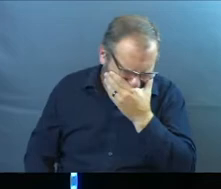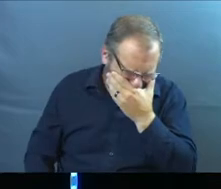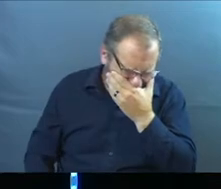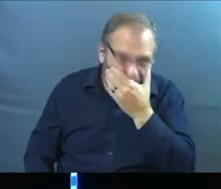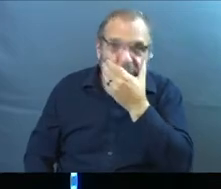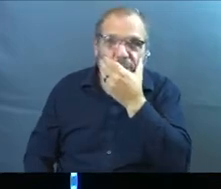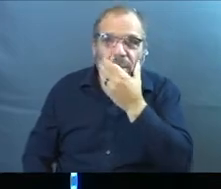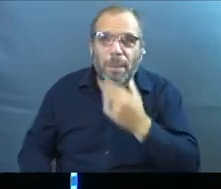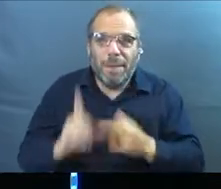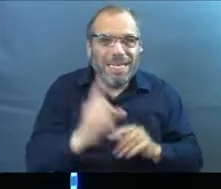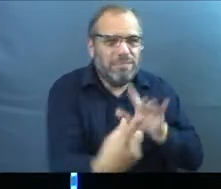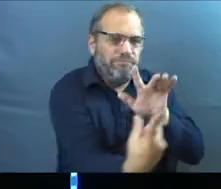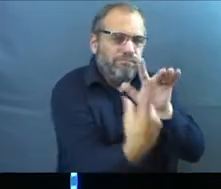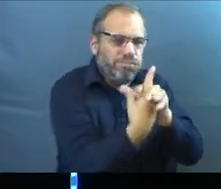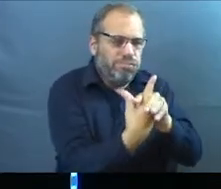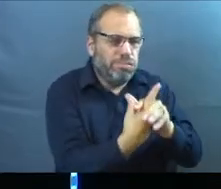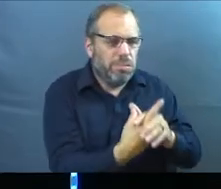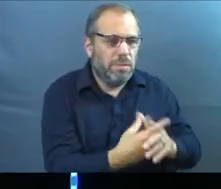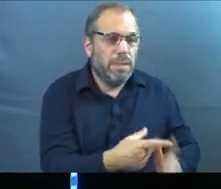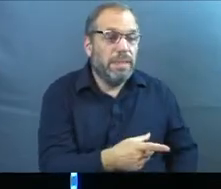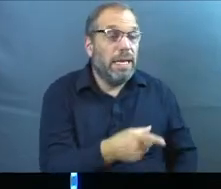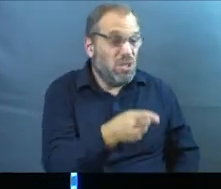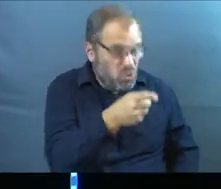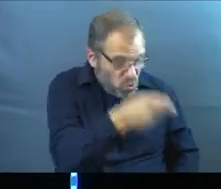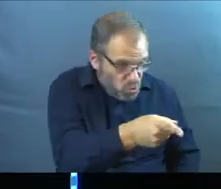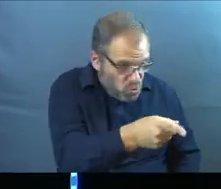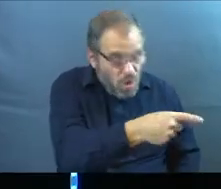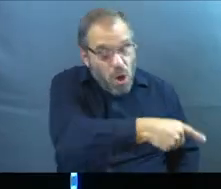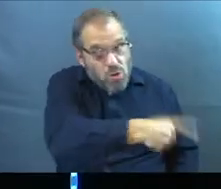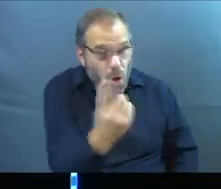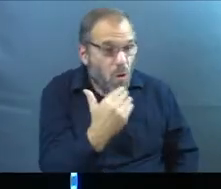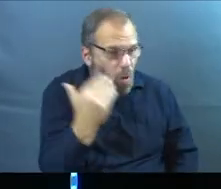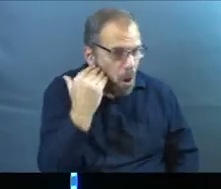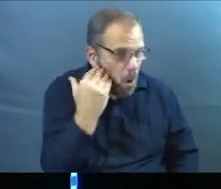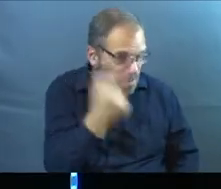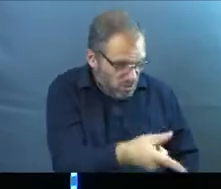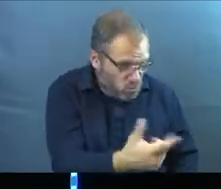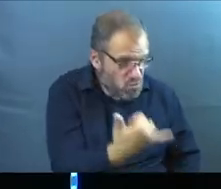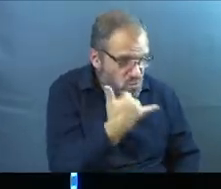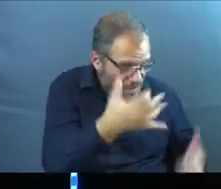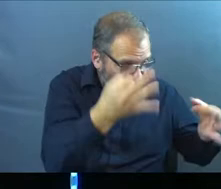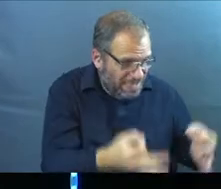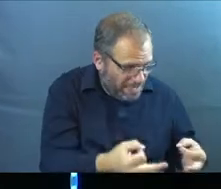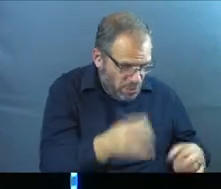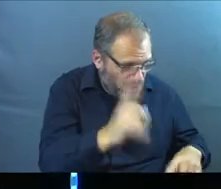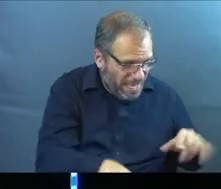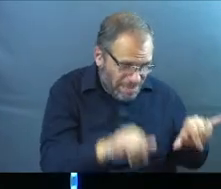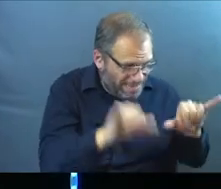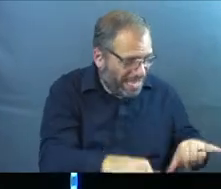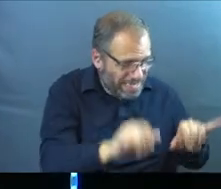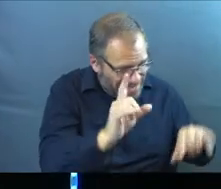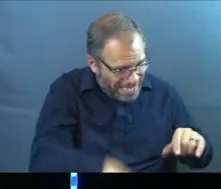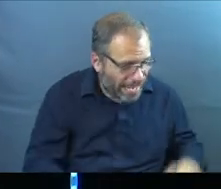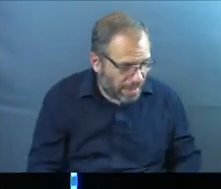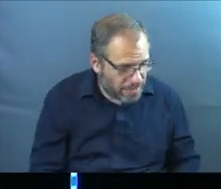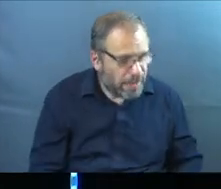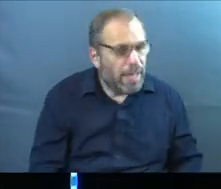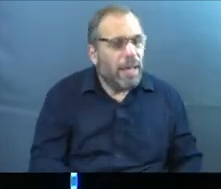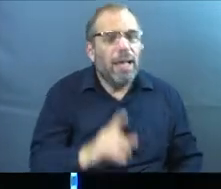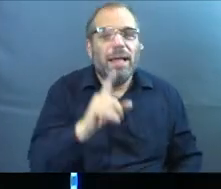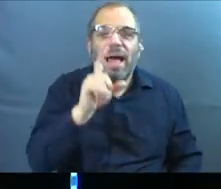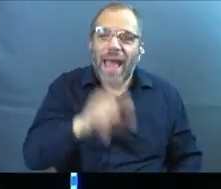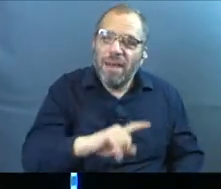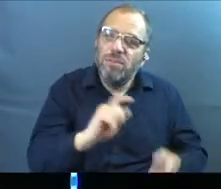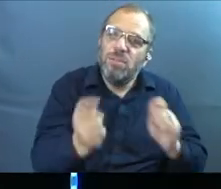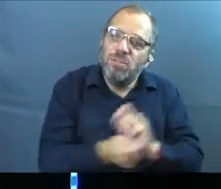But I needed to hear, hey, Ricky, you're that man. You're doing something you shouldn't be doing, and you cannot keep moving this way. Things